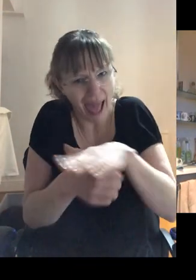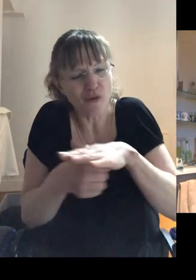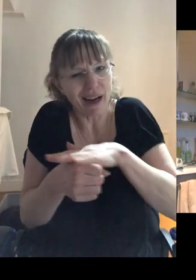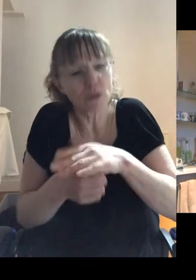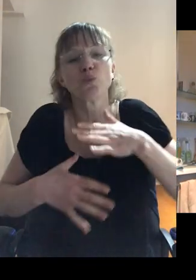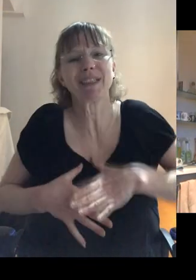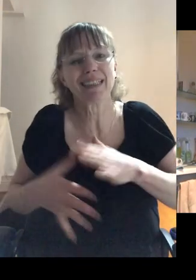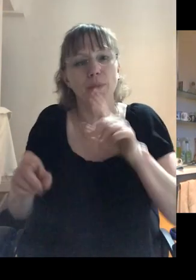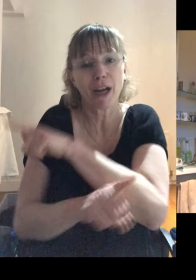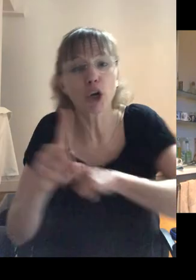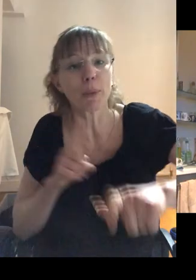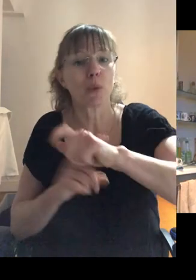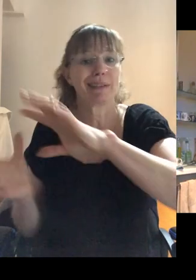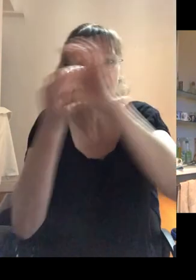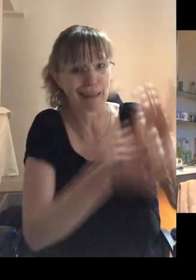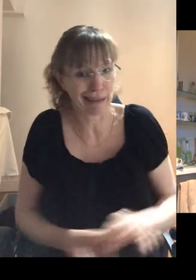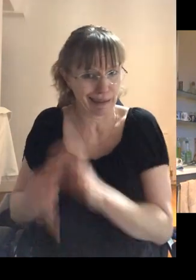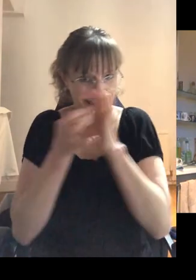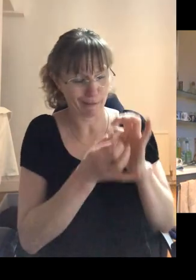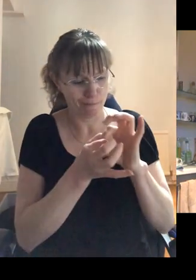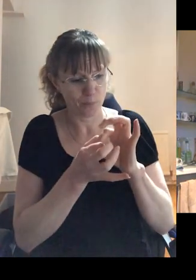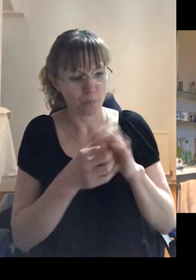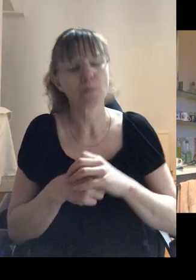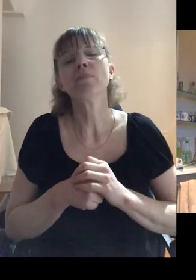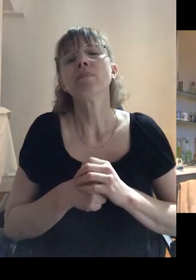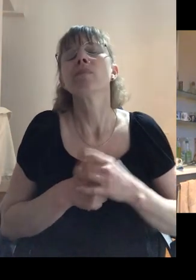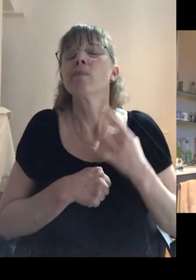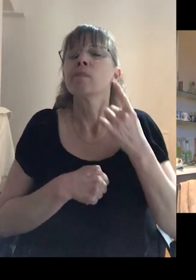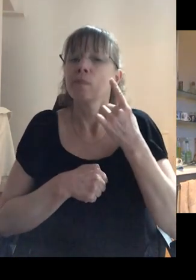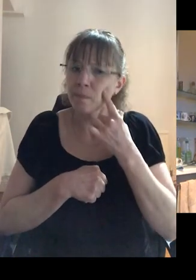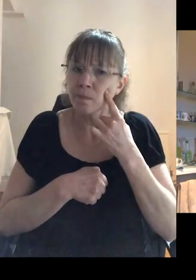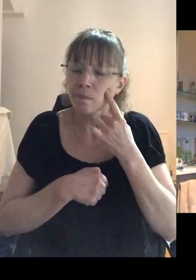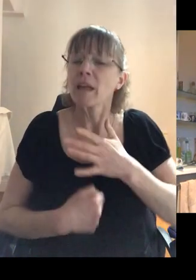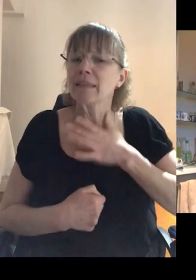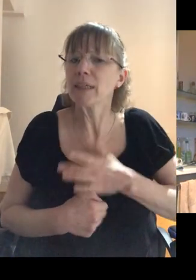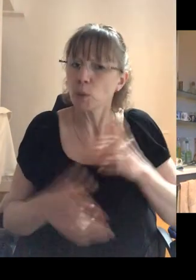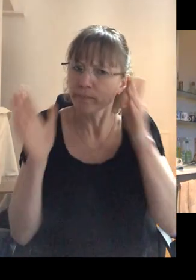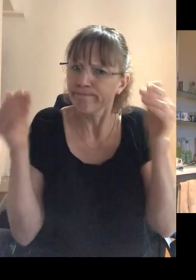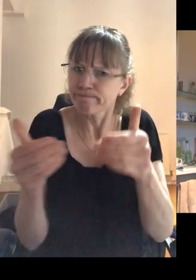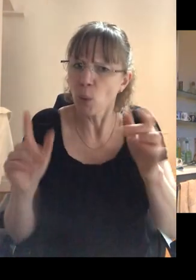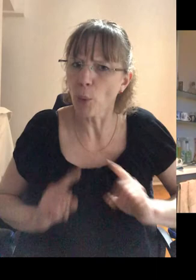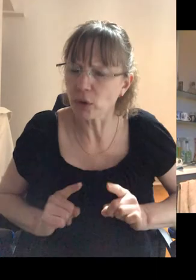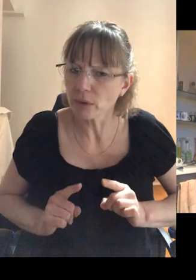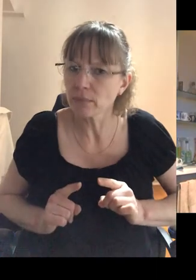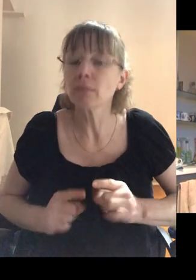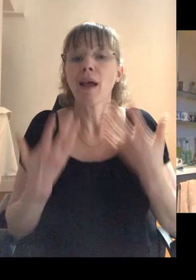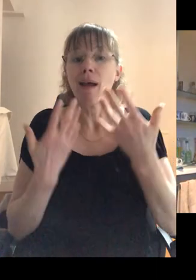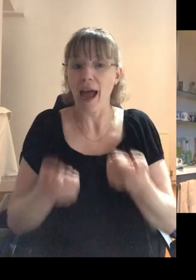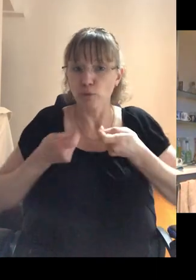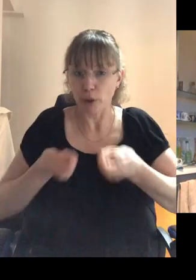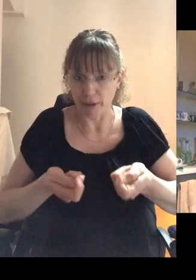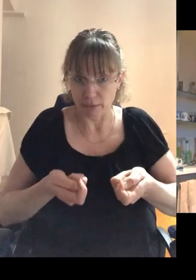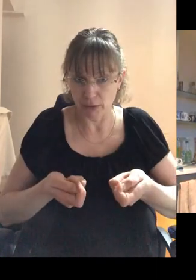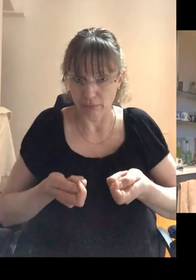we need to be a community. And I think what we need to also be concentrating on now is we've got treatment.